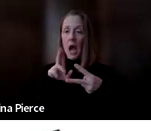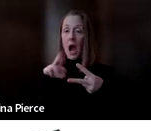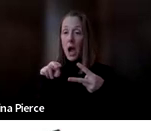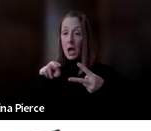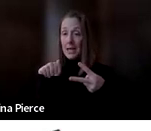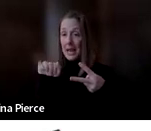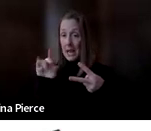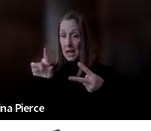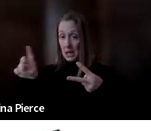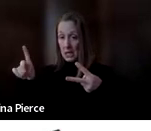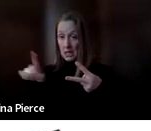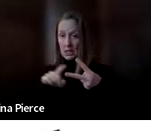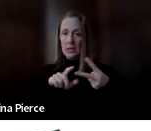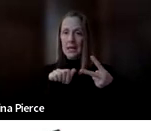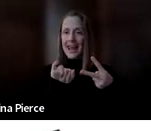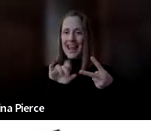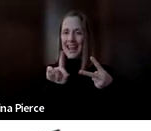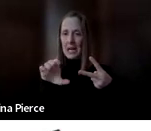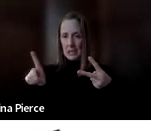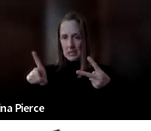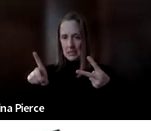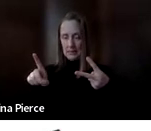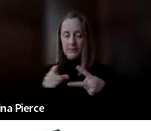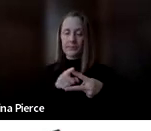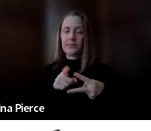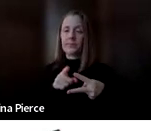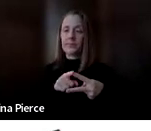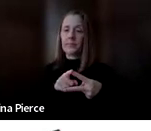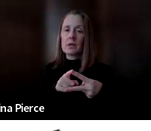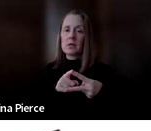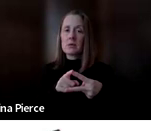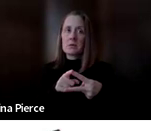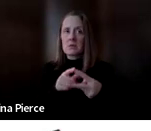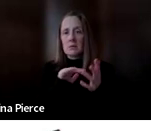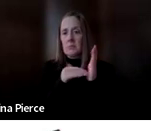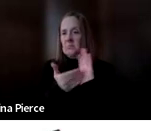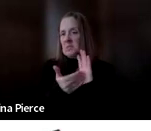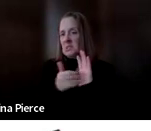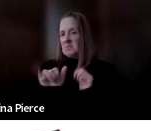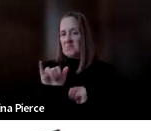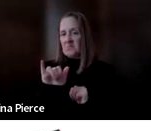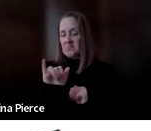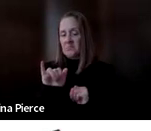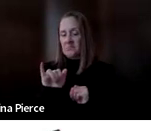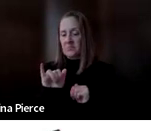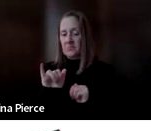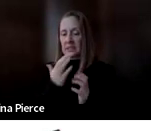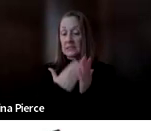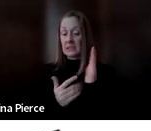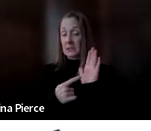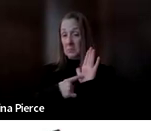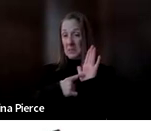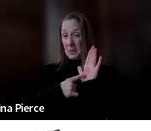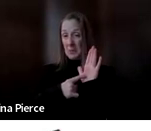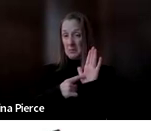AAC and aided AAC. So unaided AAC refers to some of those examples that I mentioned